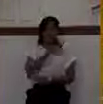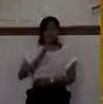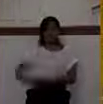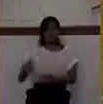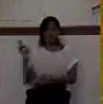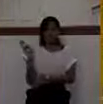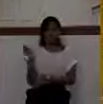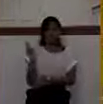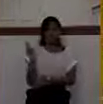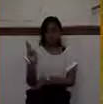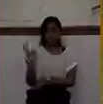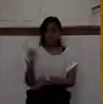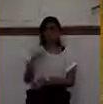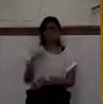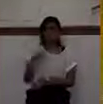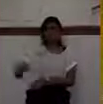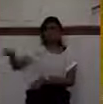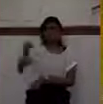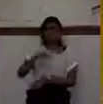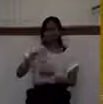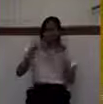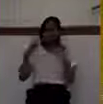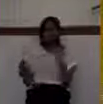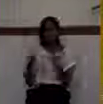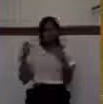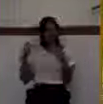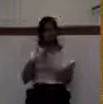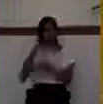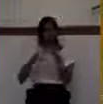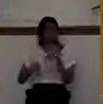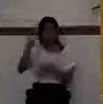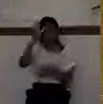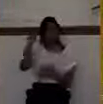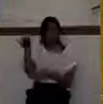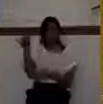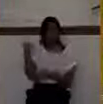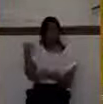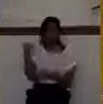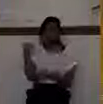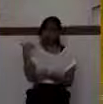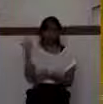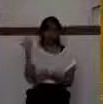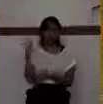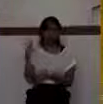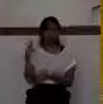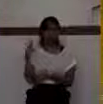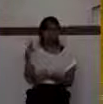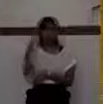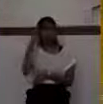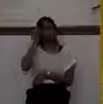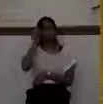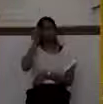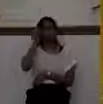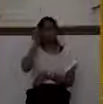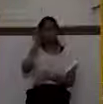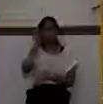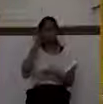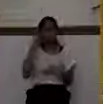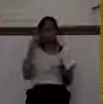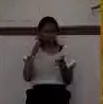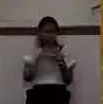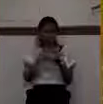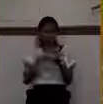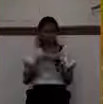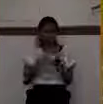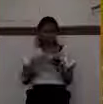all of the fathers of their previous generation. That's saying a lot. And notice what it says that, notice why I call